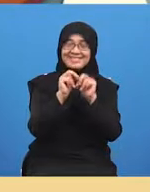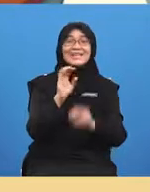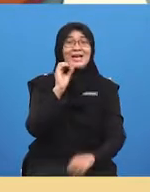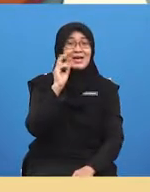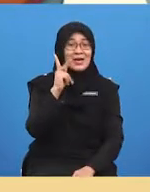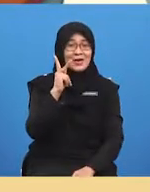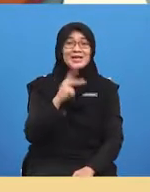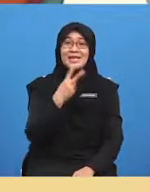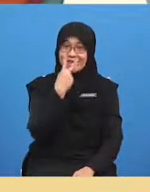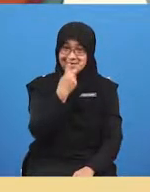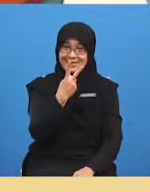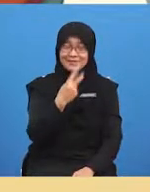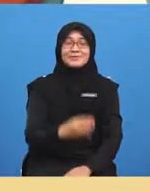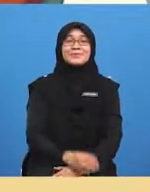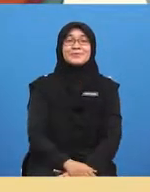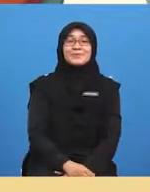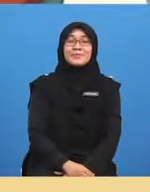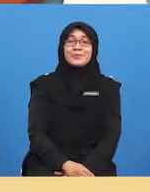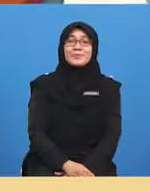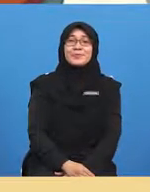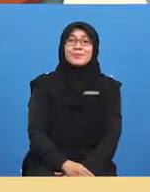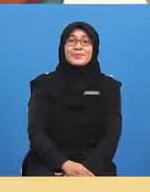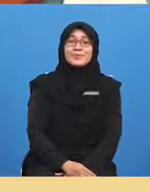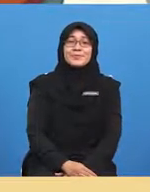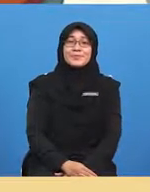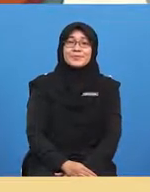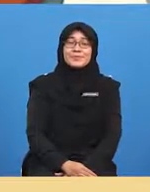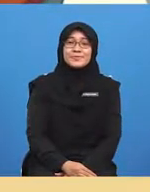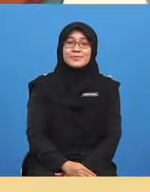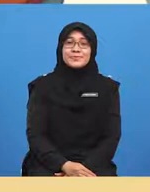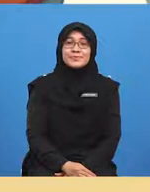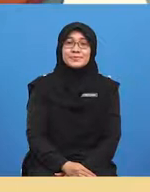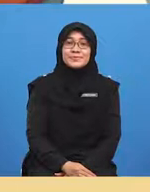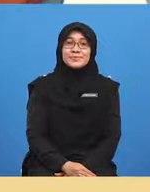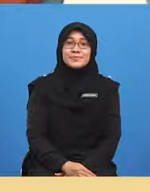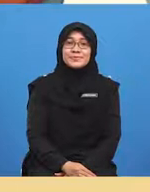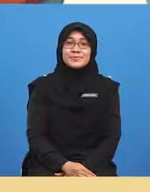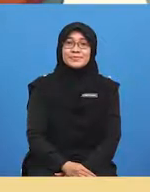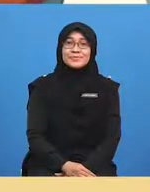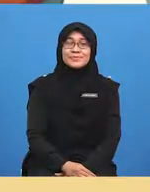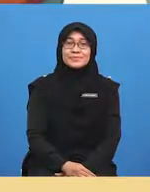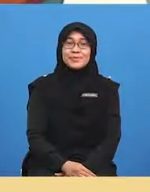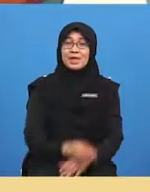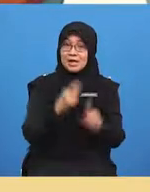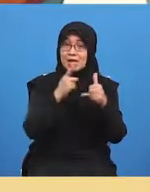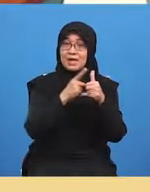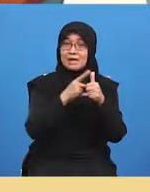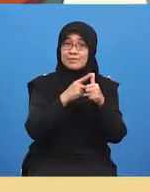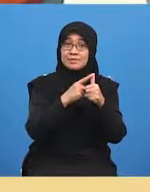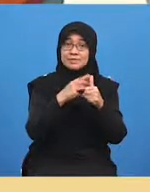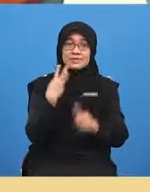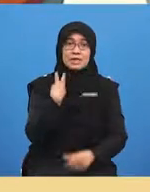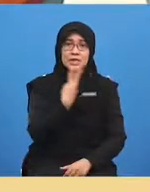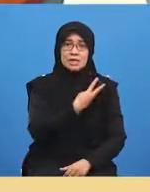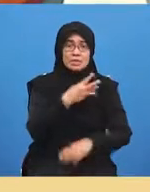all right so we're going to put that out away because first we need